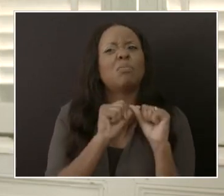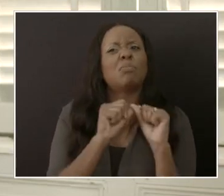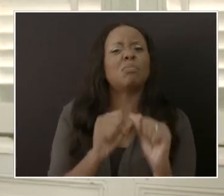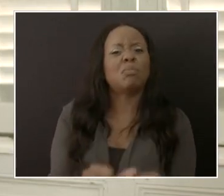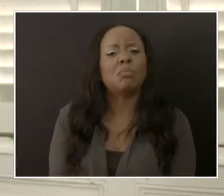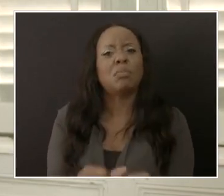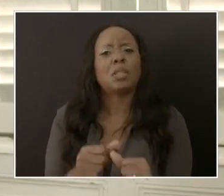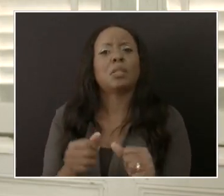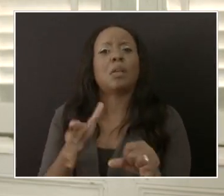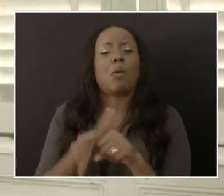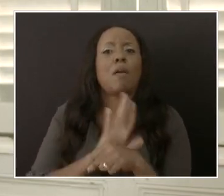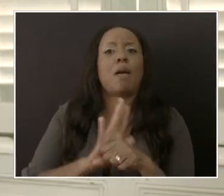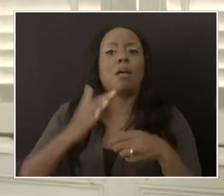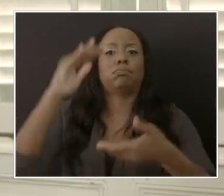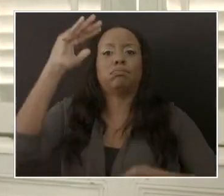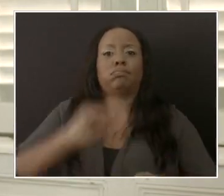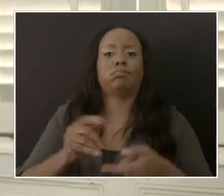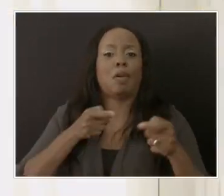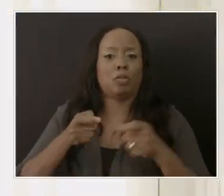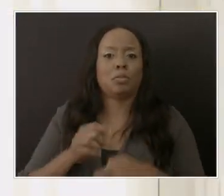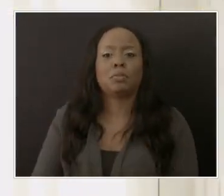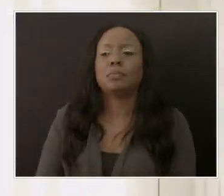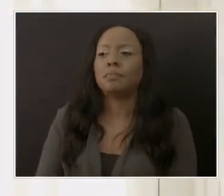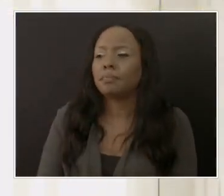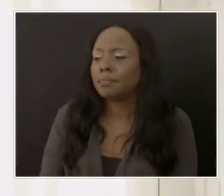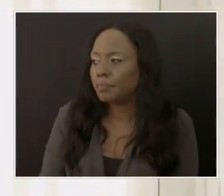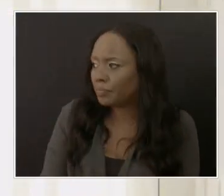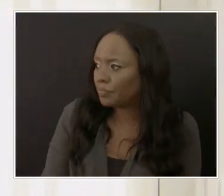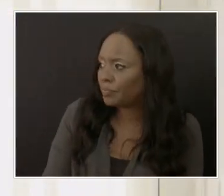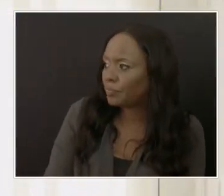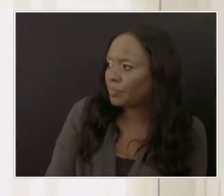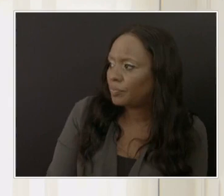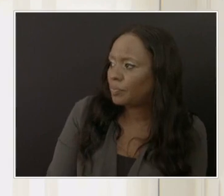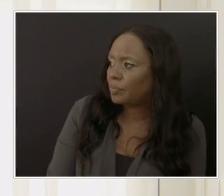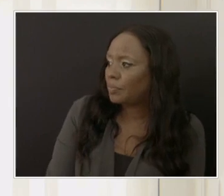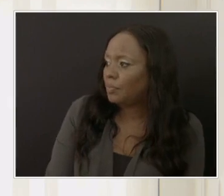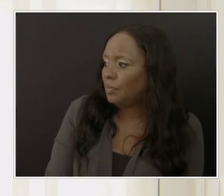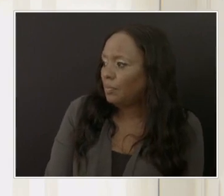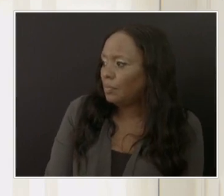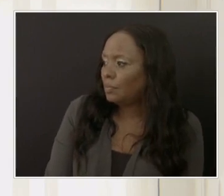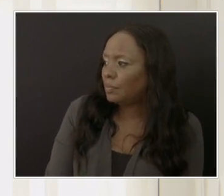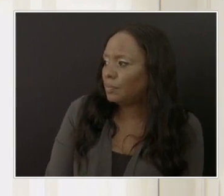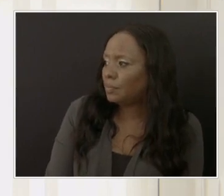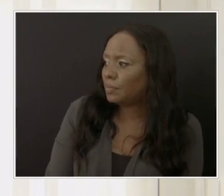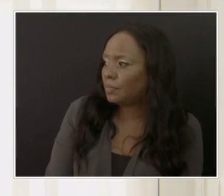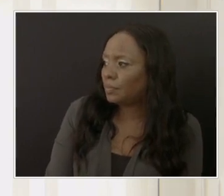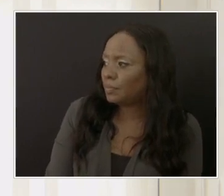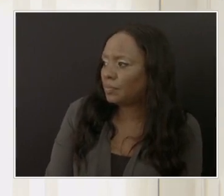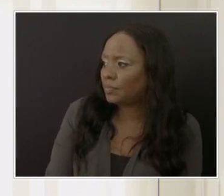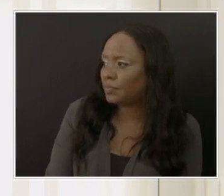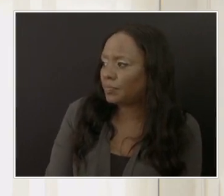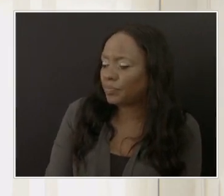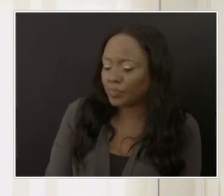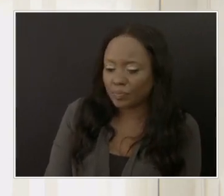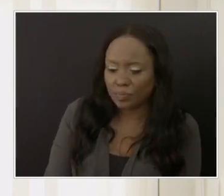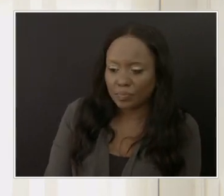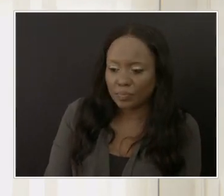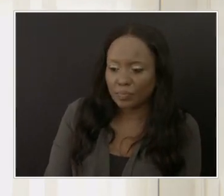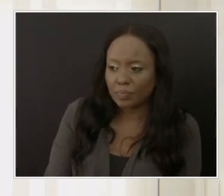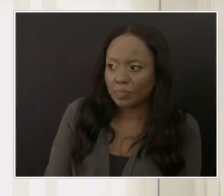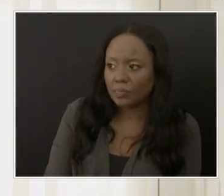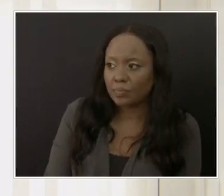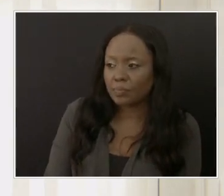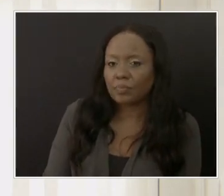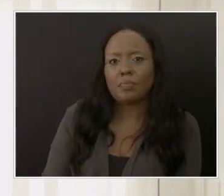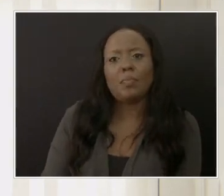bring this disease under control. Mr. Chapman, how would you say that your approach to enforcement has changed over the past